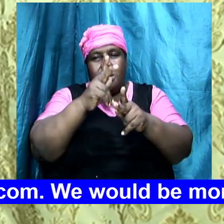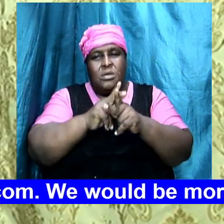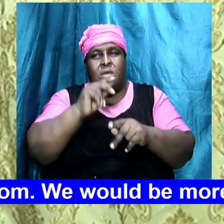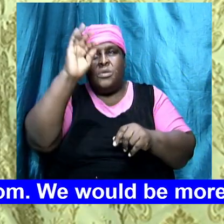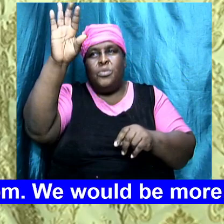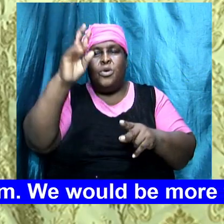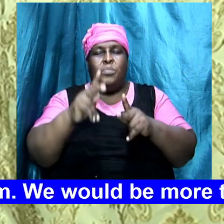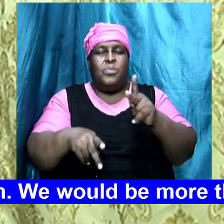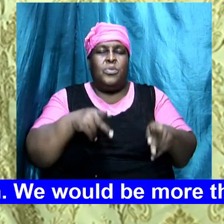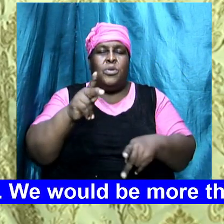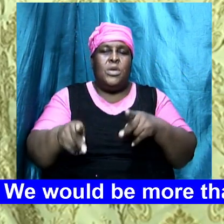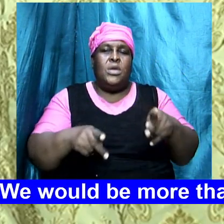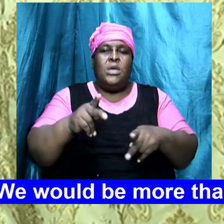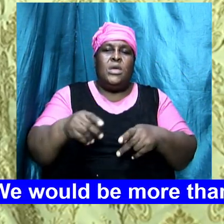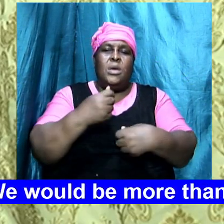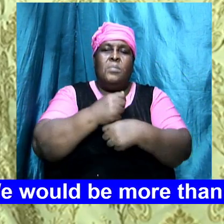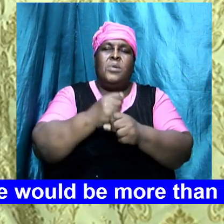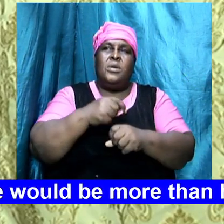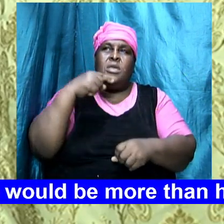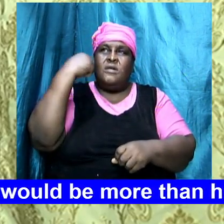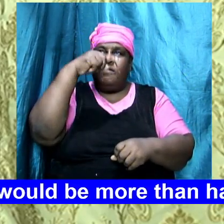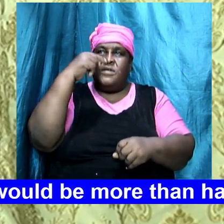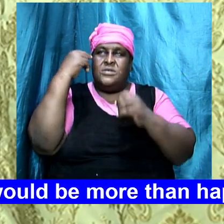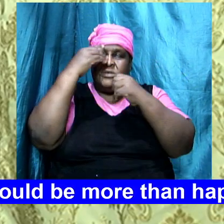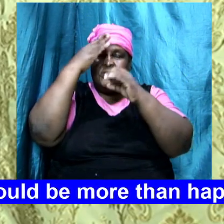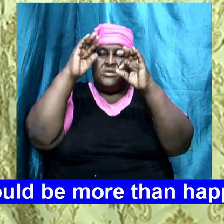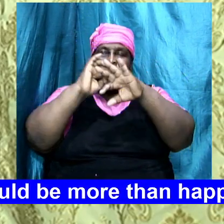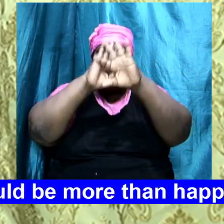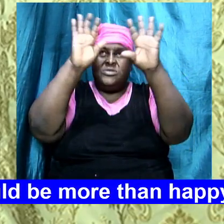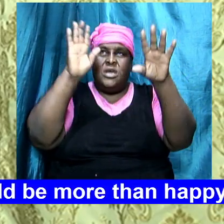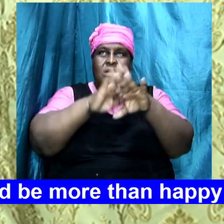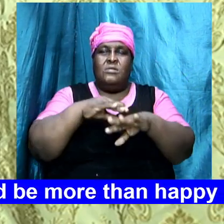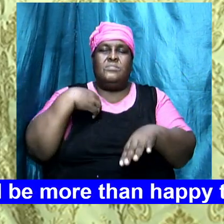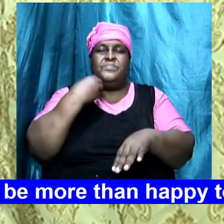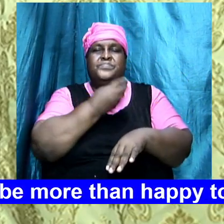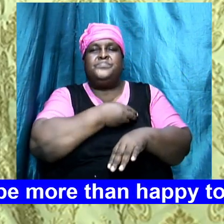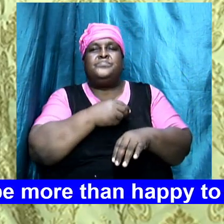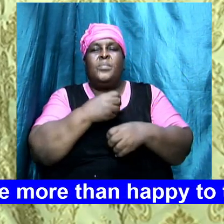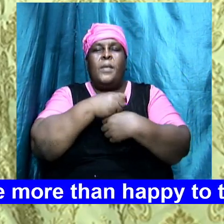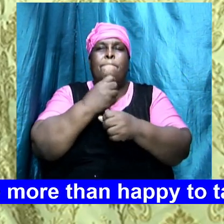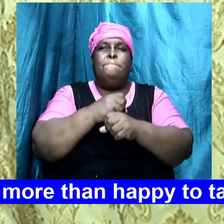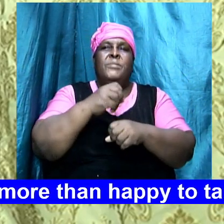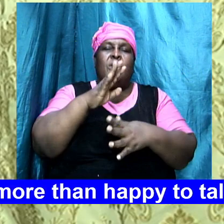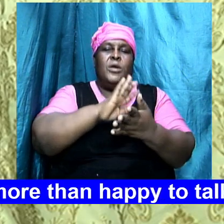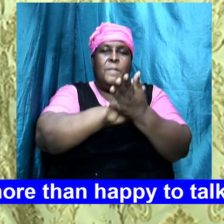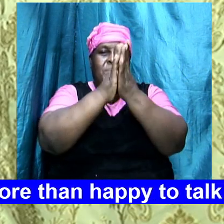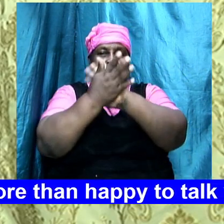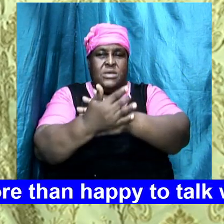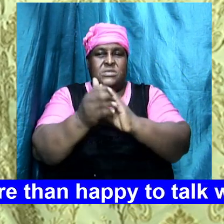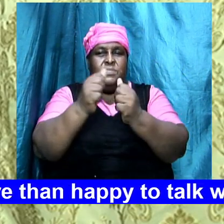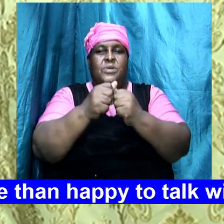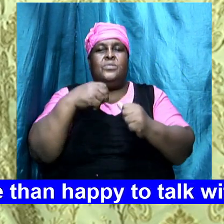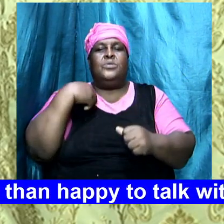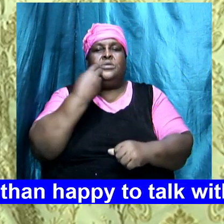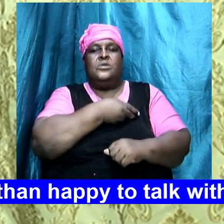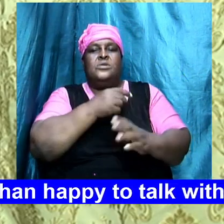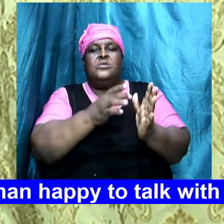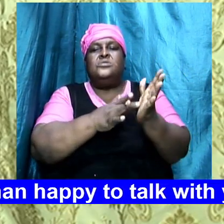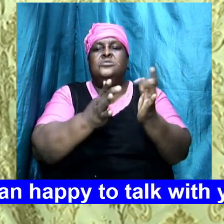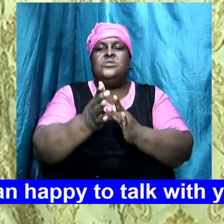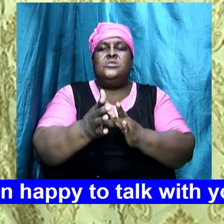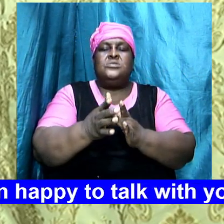we pray God that you will make your face to shine upon us we pray God that you will make your peace be with us Jesus